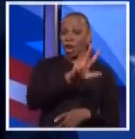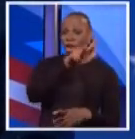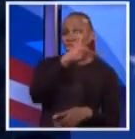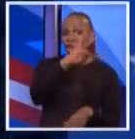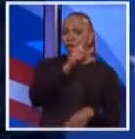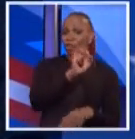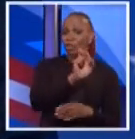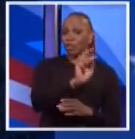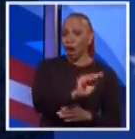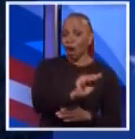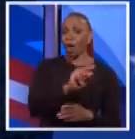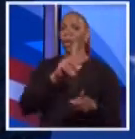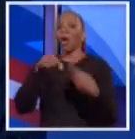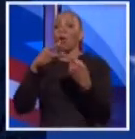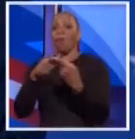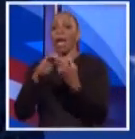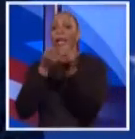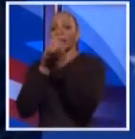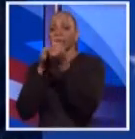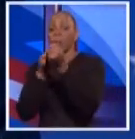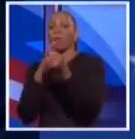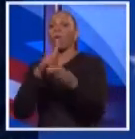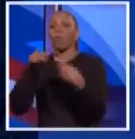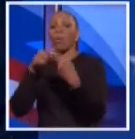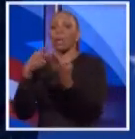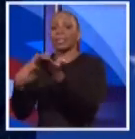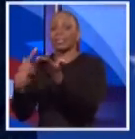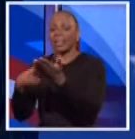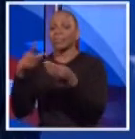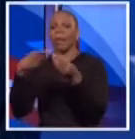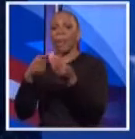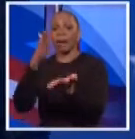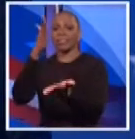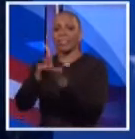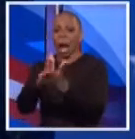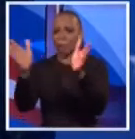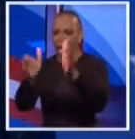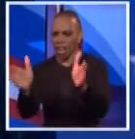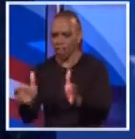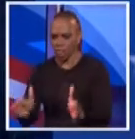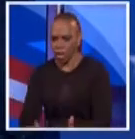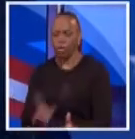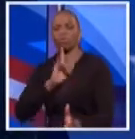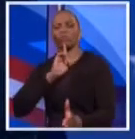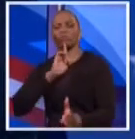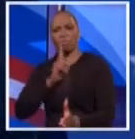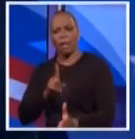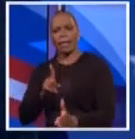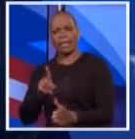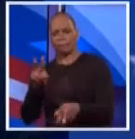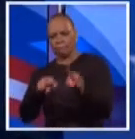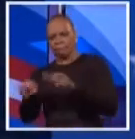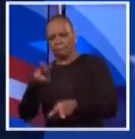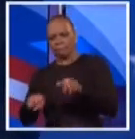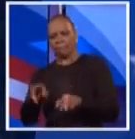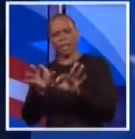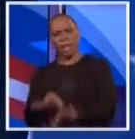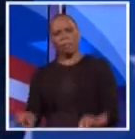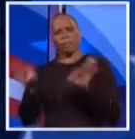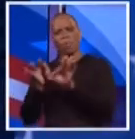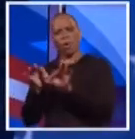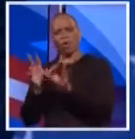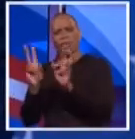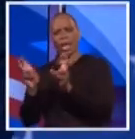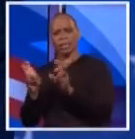frisk in 1999 investigating the first report to genuinely examine this very important issue, Mr. Stringer